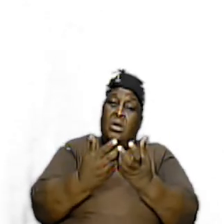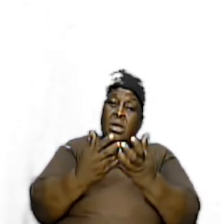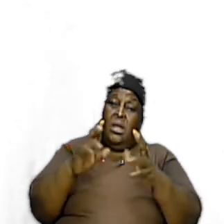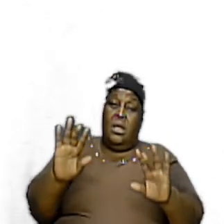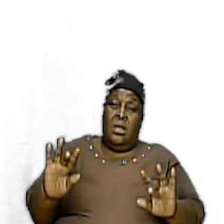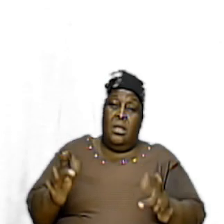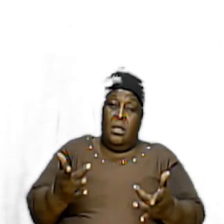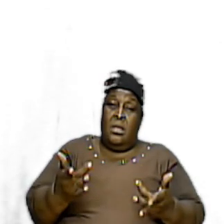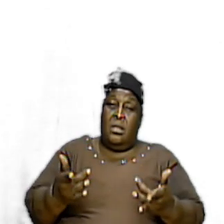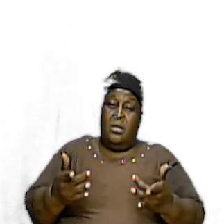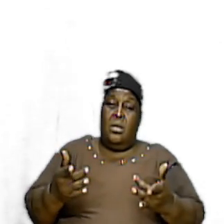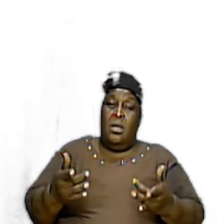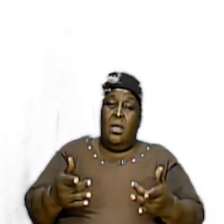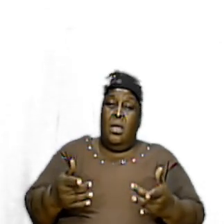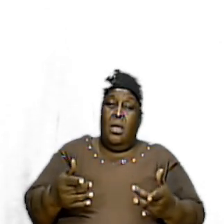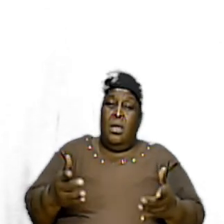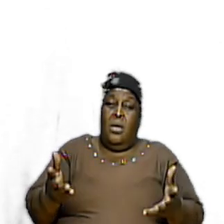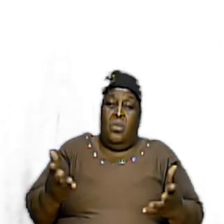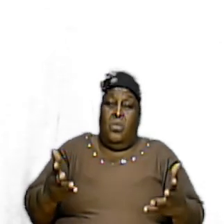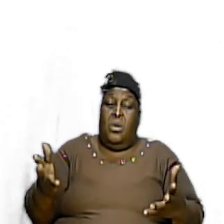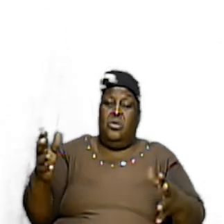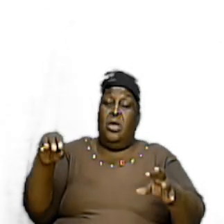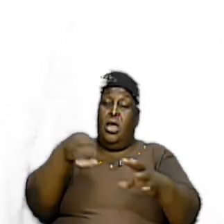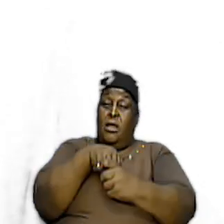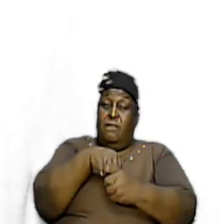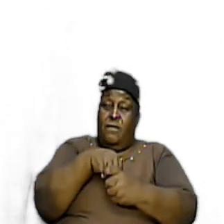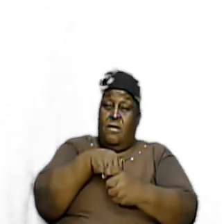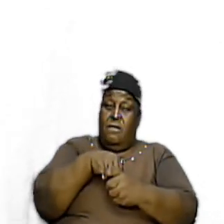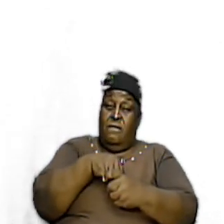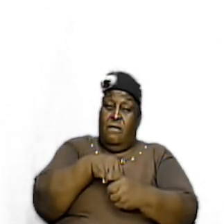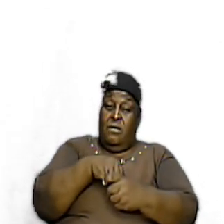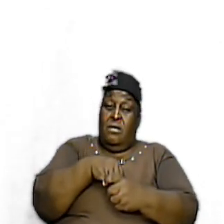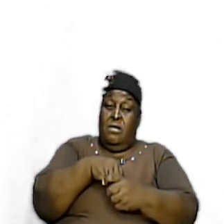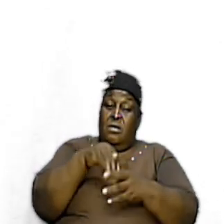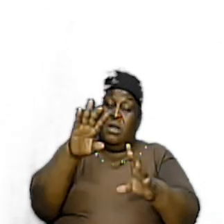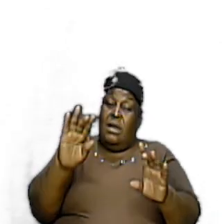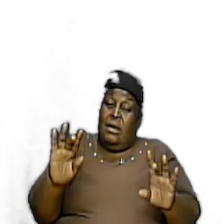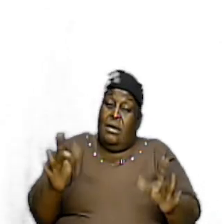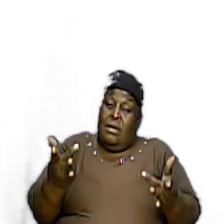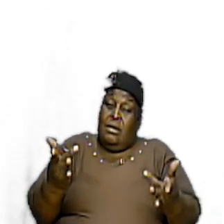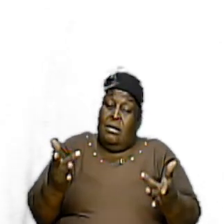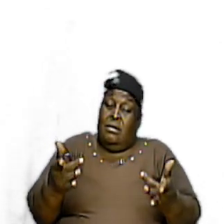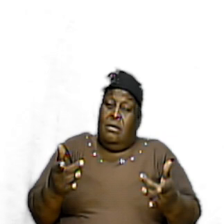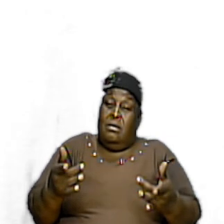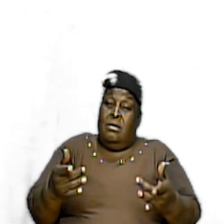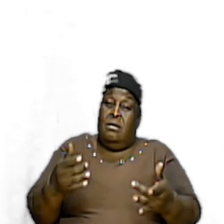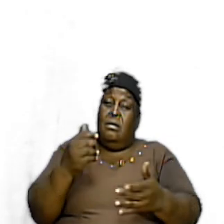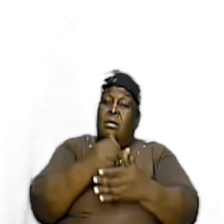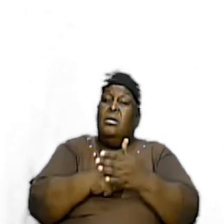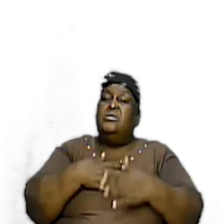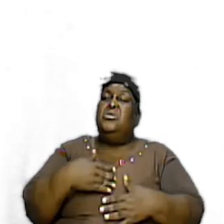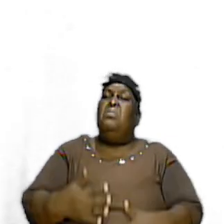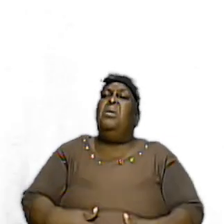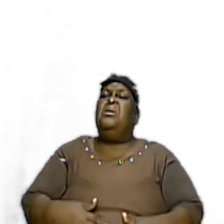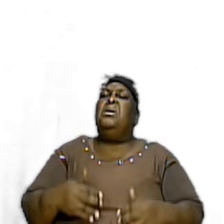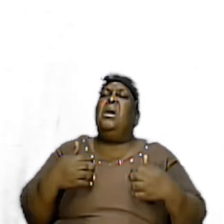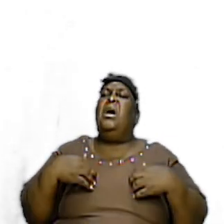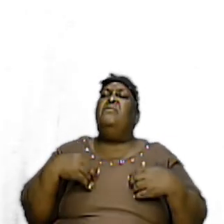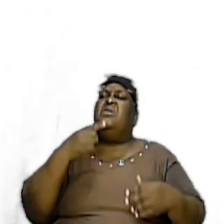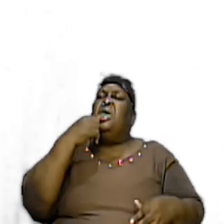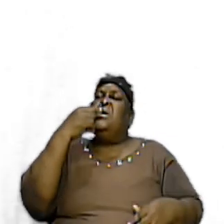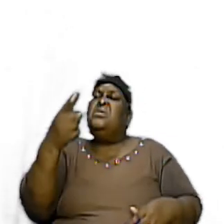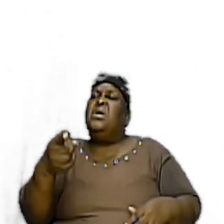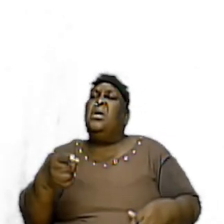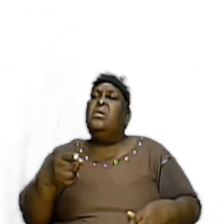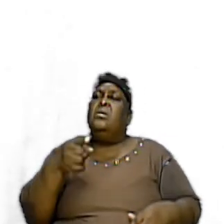Are In The Church In Ministry To Do For God Lightly Believe Me Saints Because Somebody Have To Tell Us Somebody